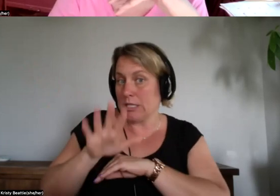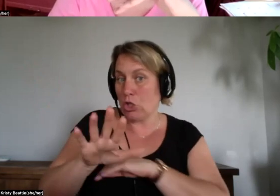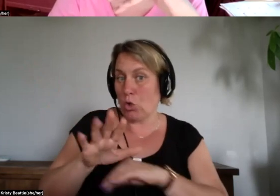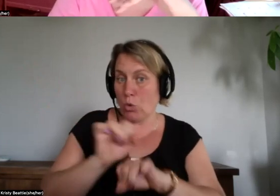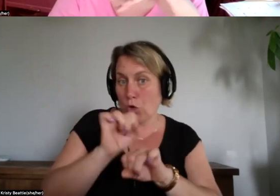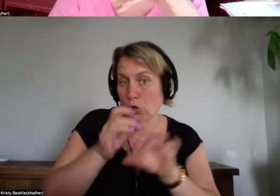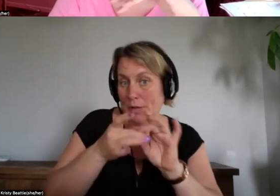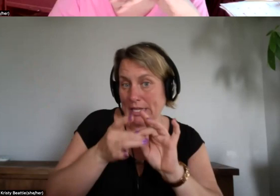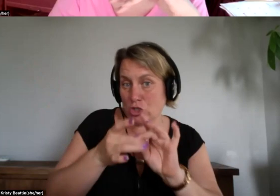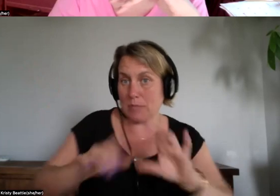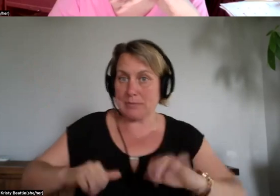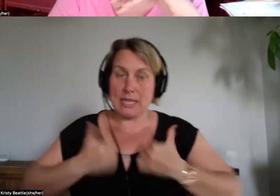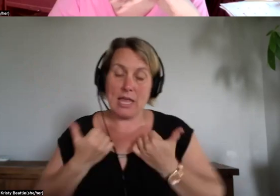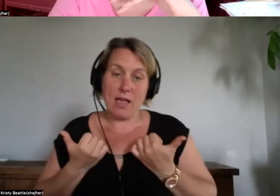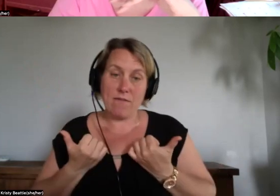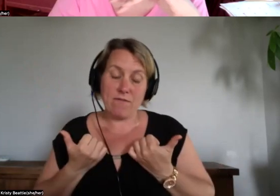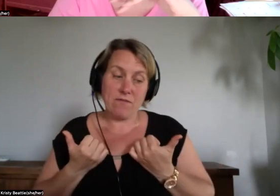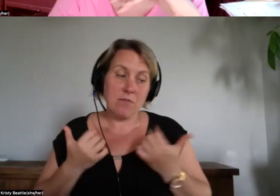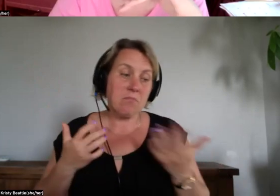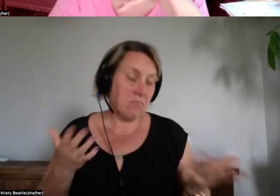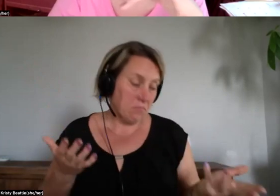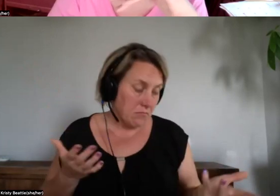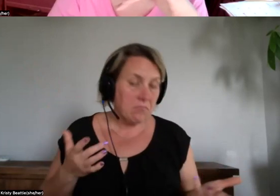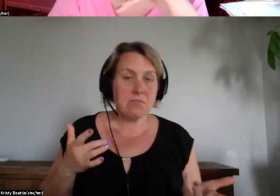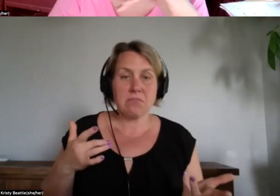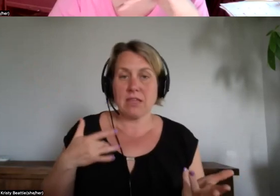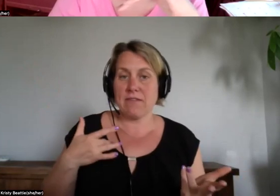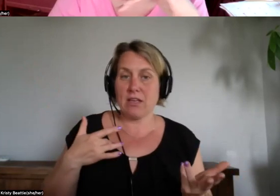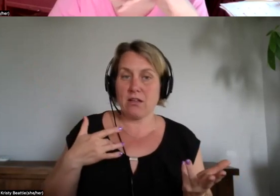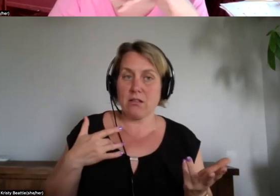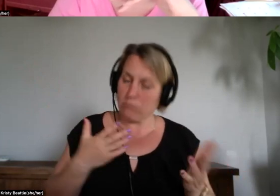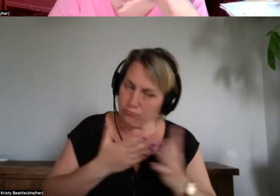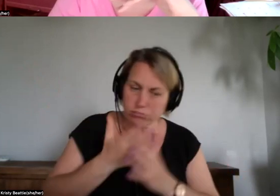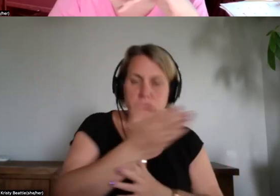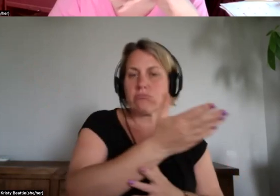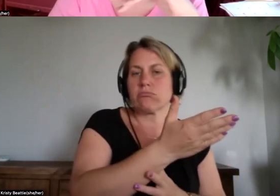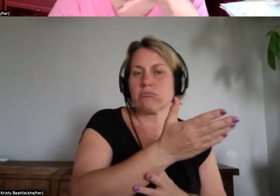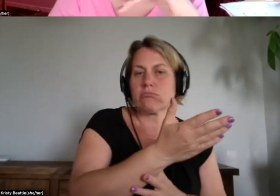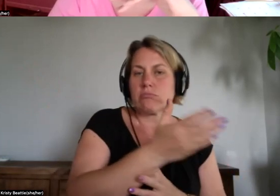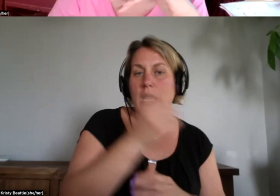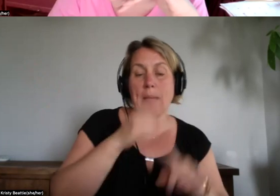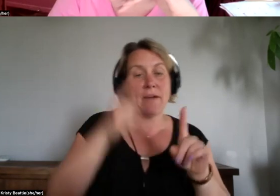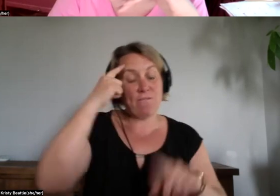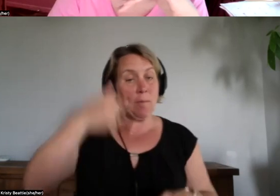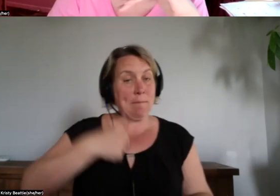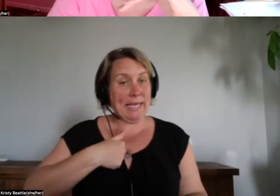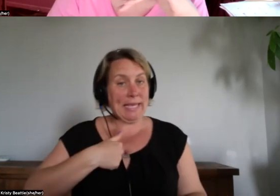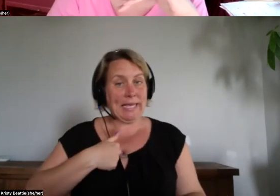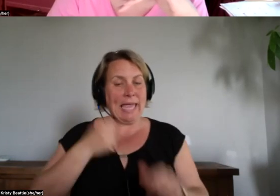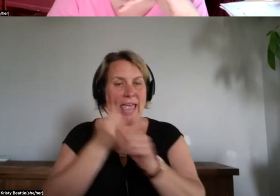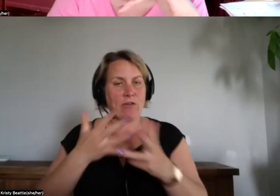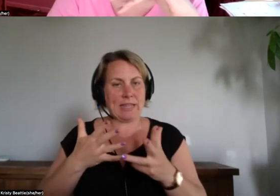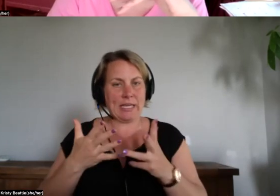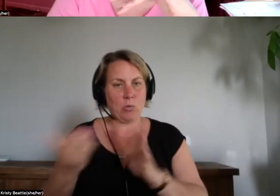um for me it was interfering and so i knew i i needed to get help